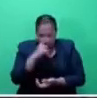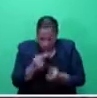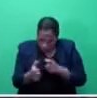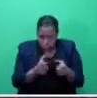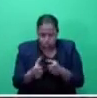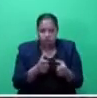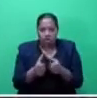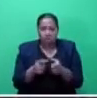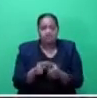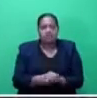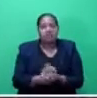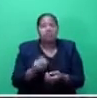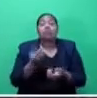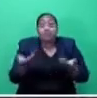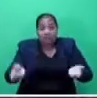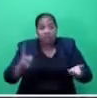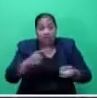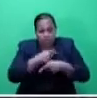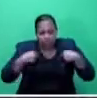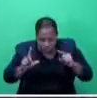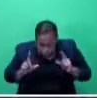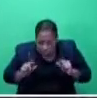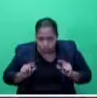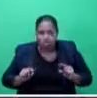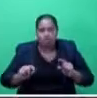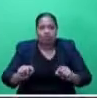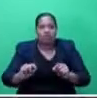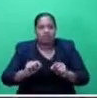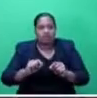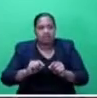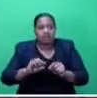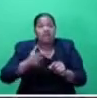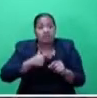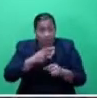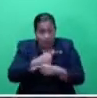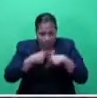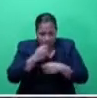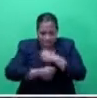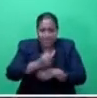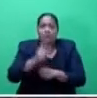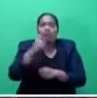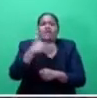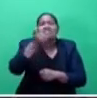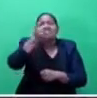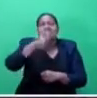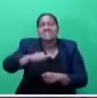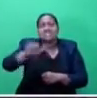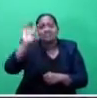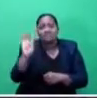And that is what we have been doing until we became the 164th country to have COVID-19.